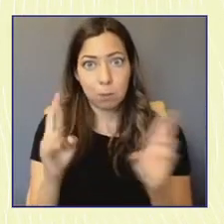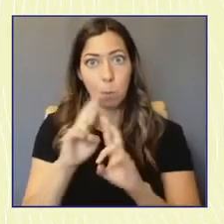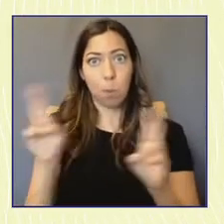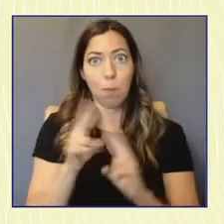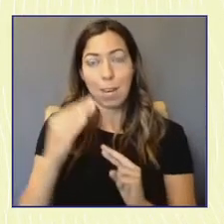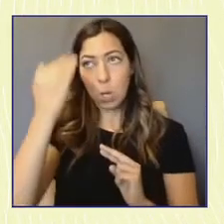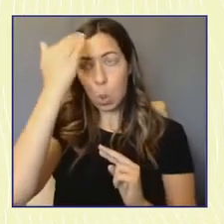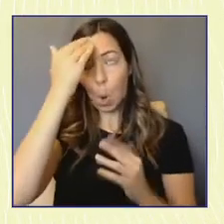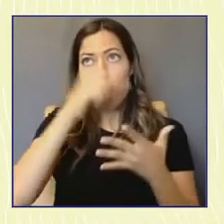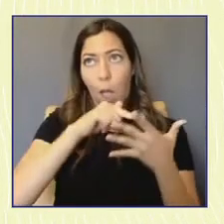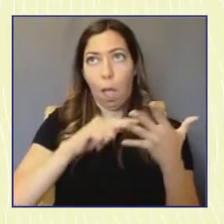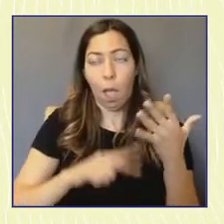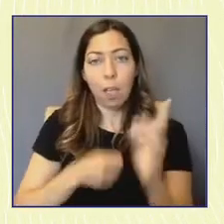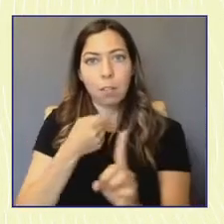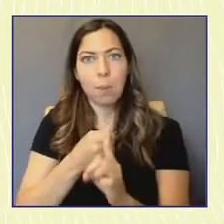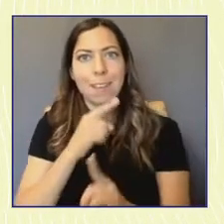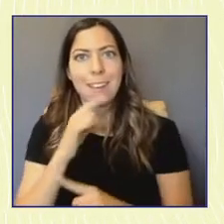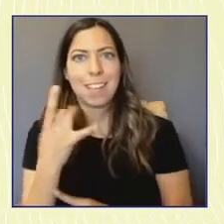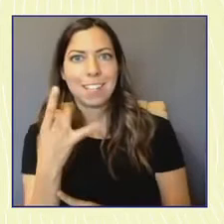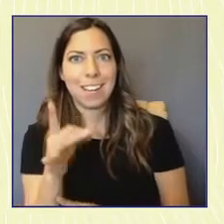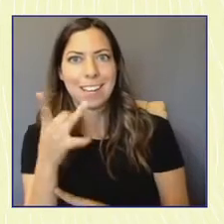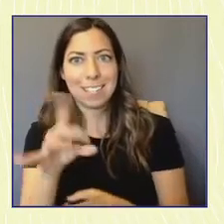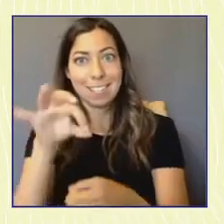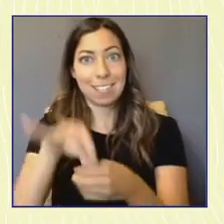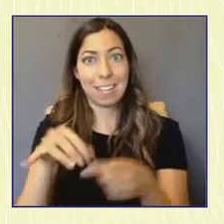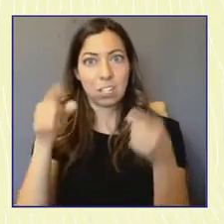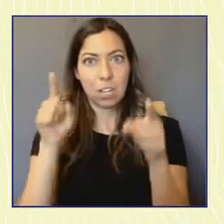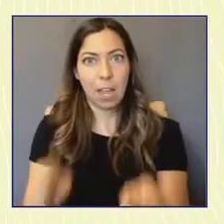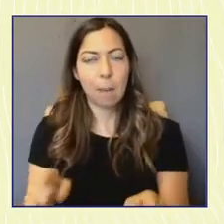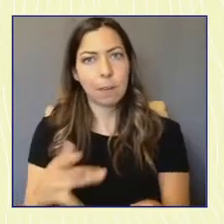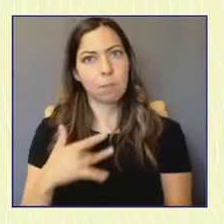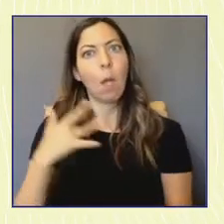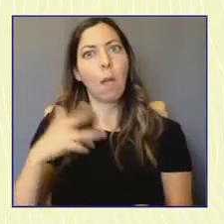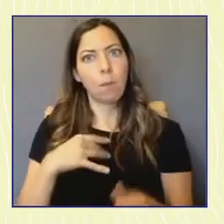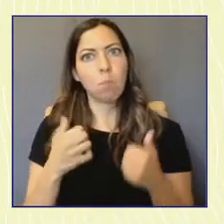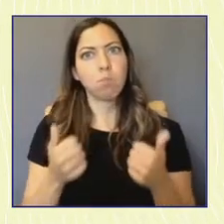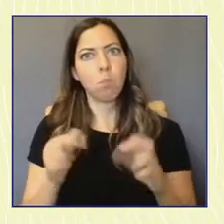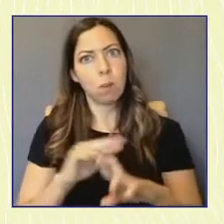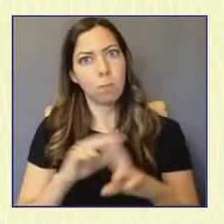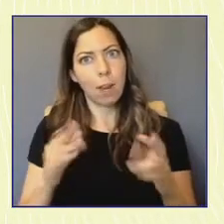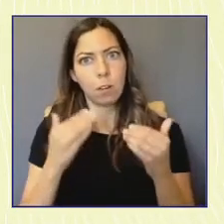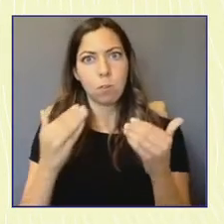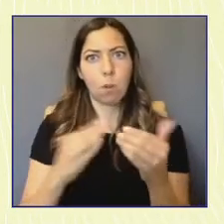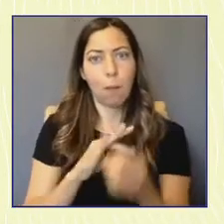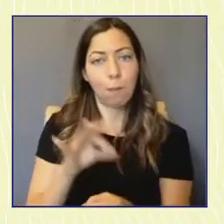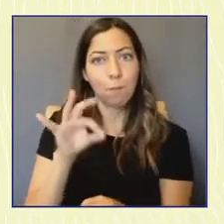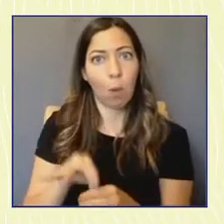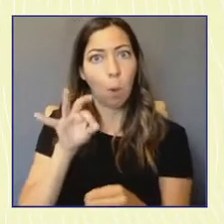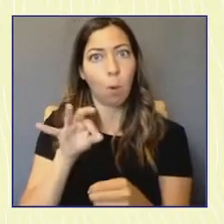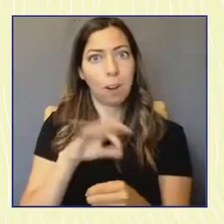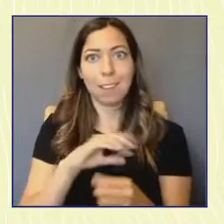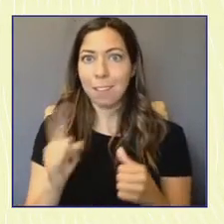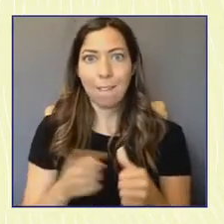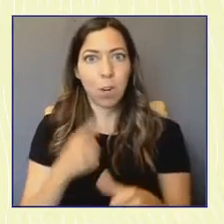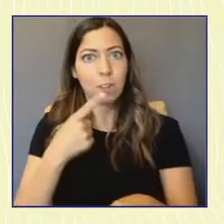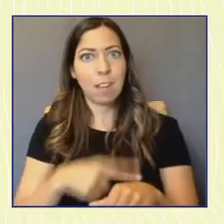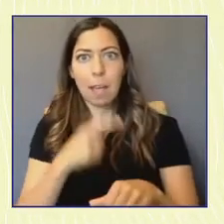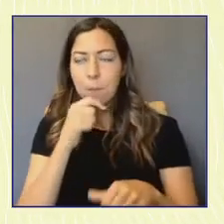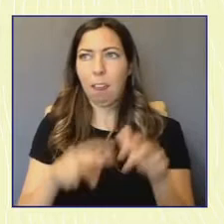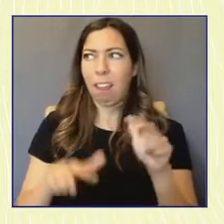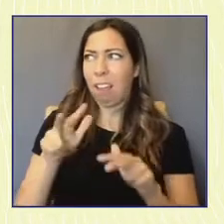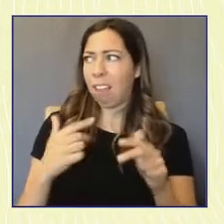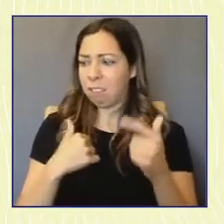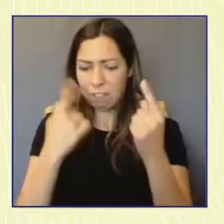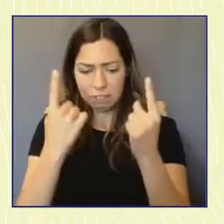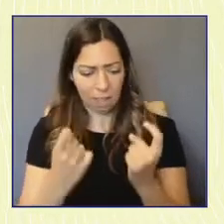So that way when their first election is happening that time that they go to vote for the first time doesn't feel like a test that they didn't